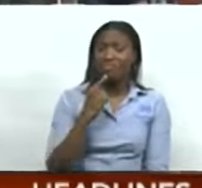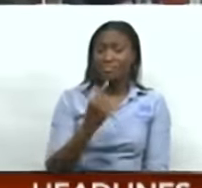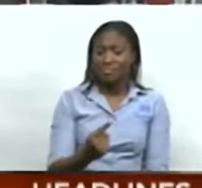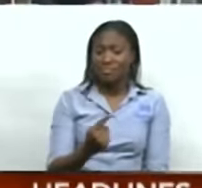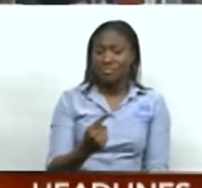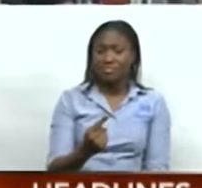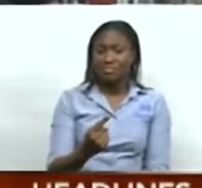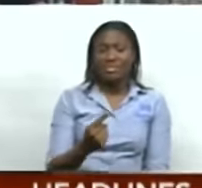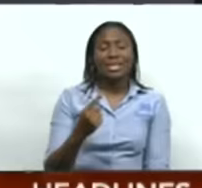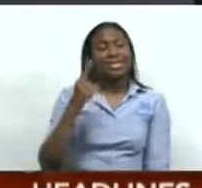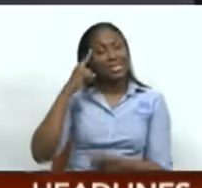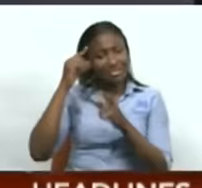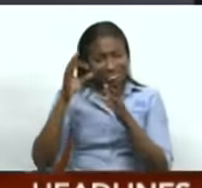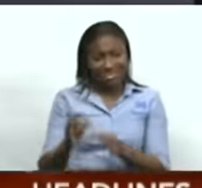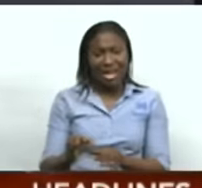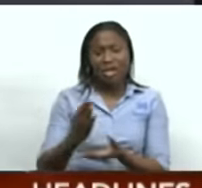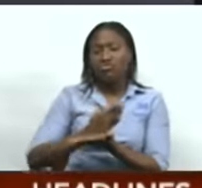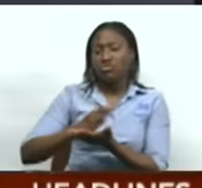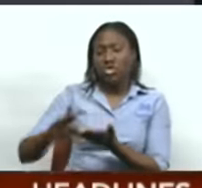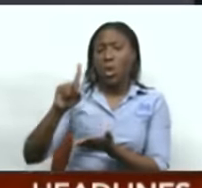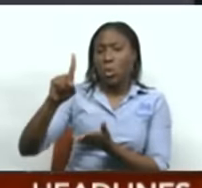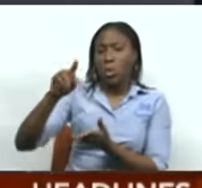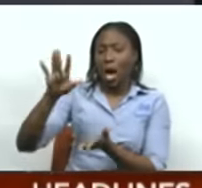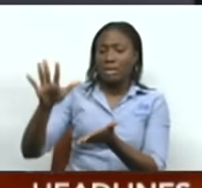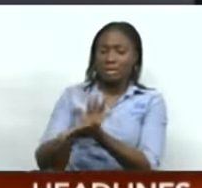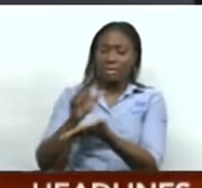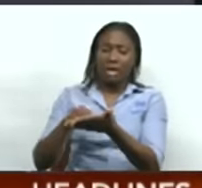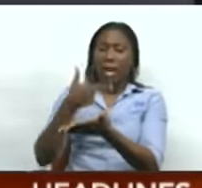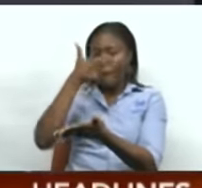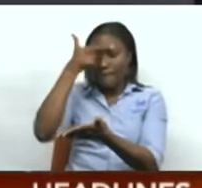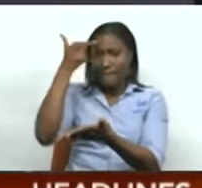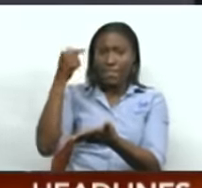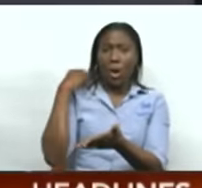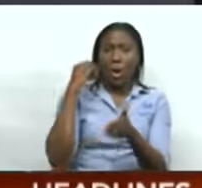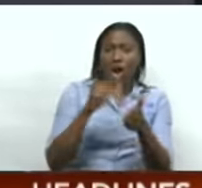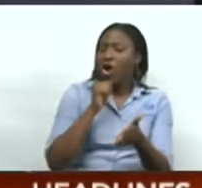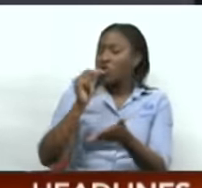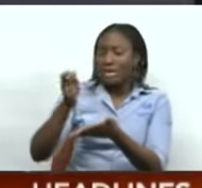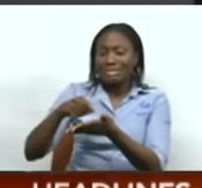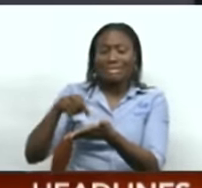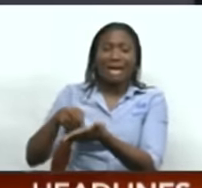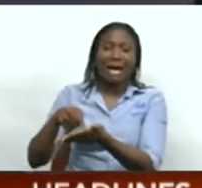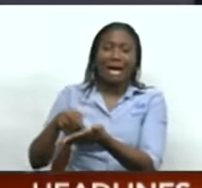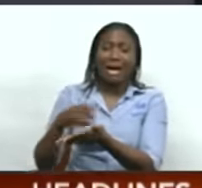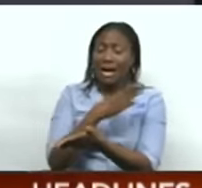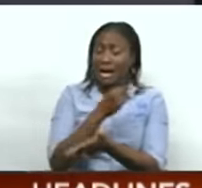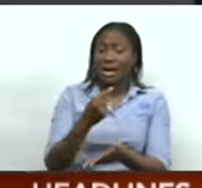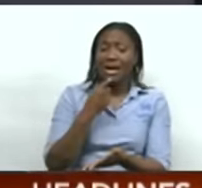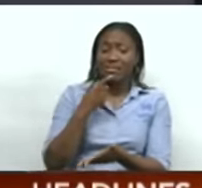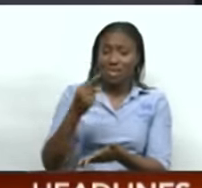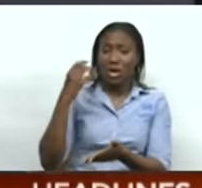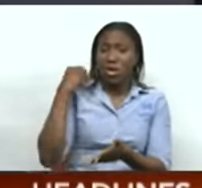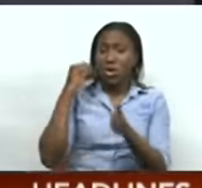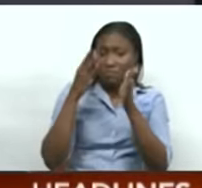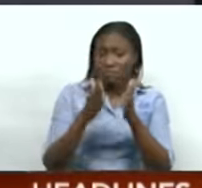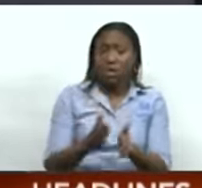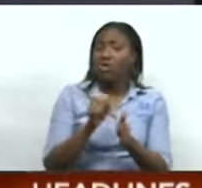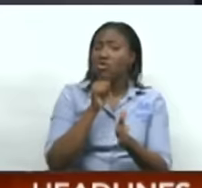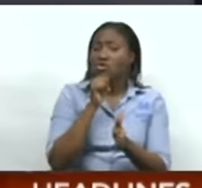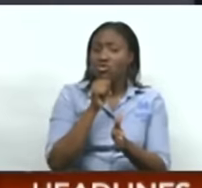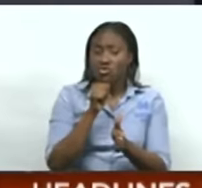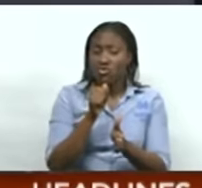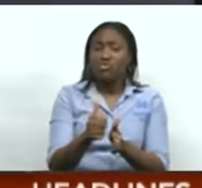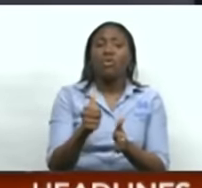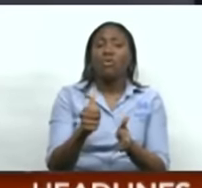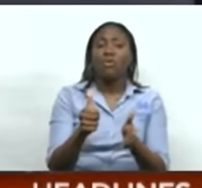it had no choice but to reject the ballot as it was not signed by the retaining officer. It contended that its officials did not have to the